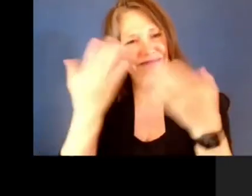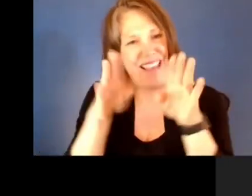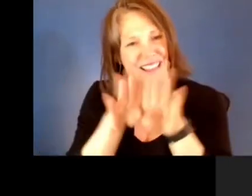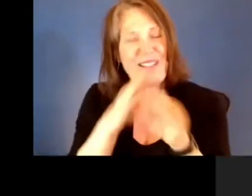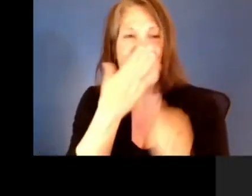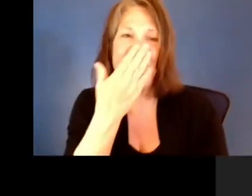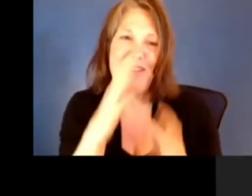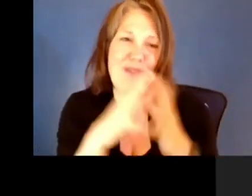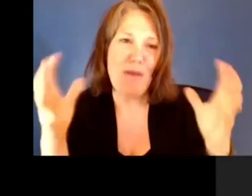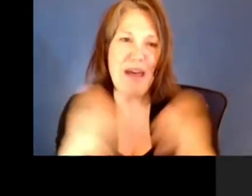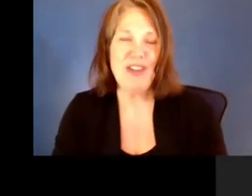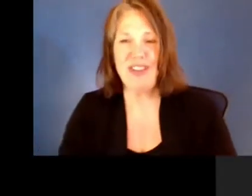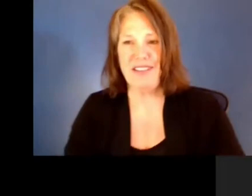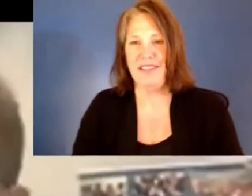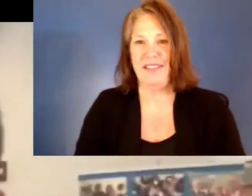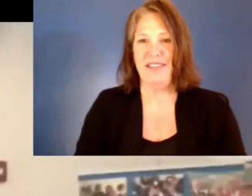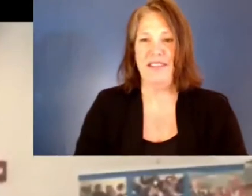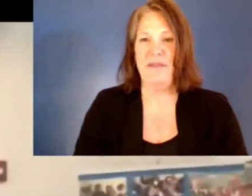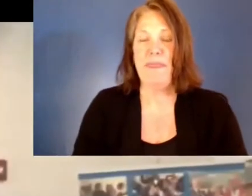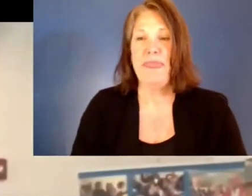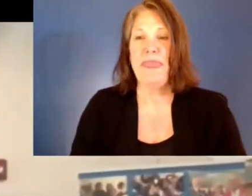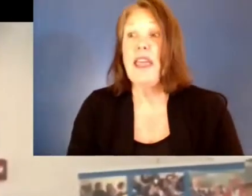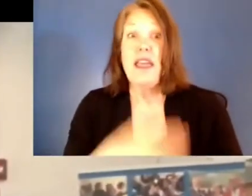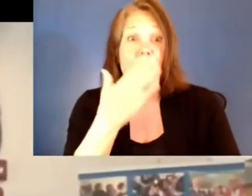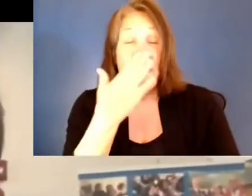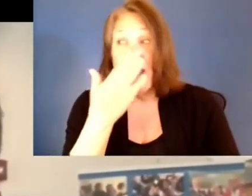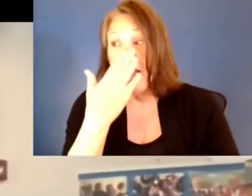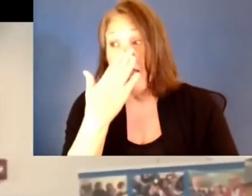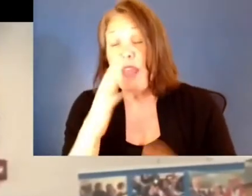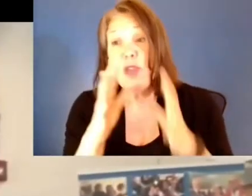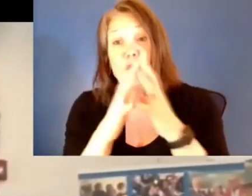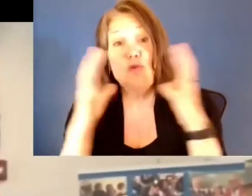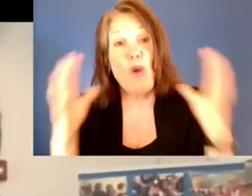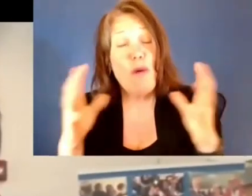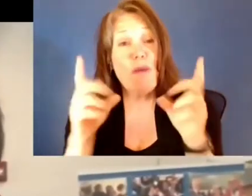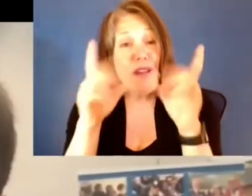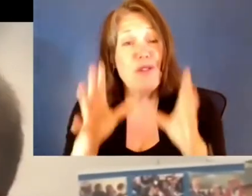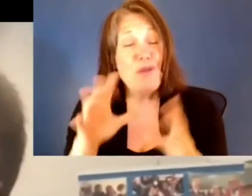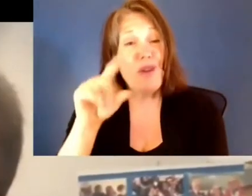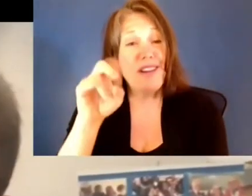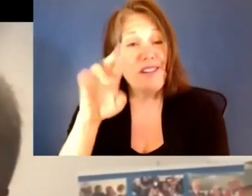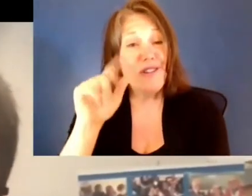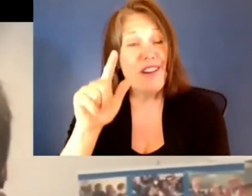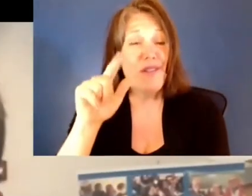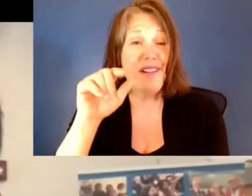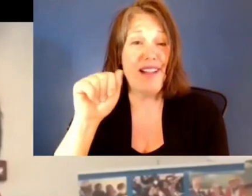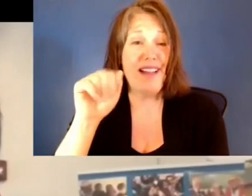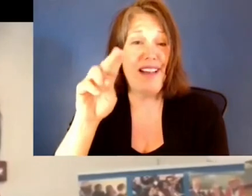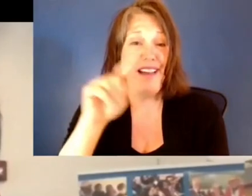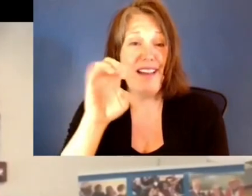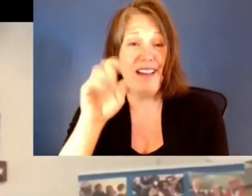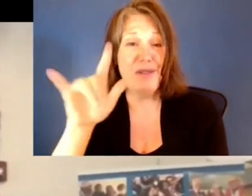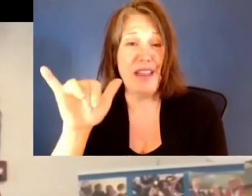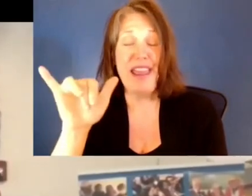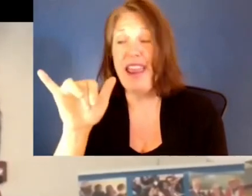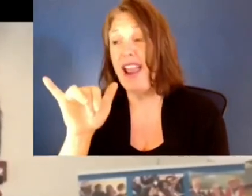Thank you so much, Director General Azoulay, for those words that remind us that